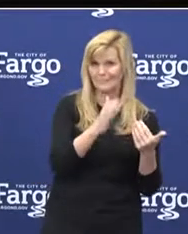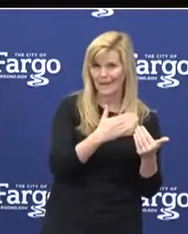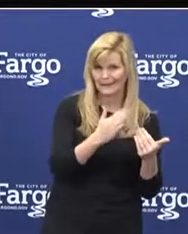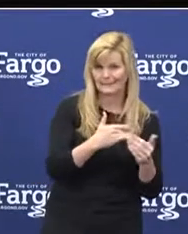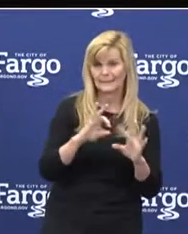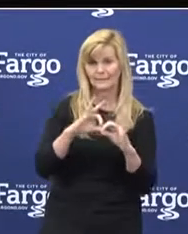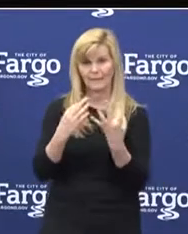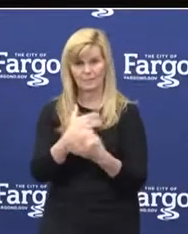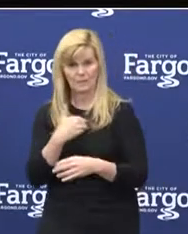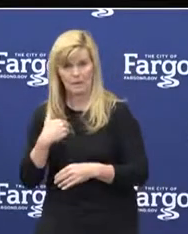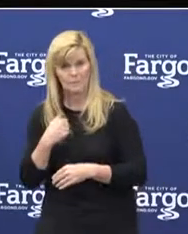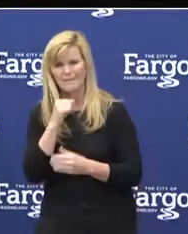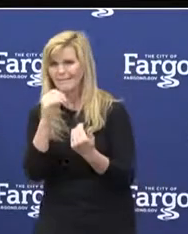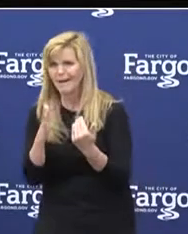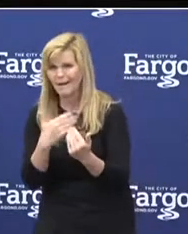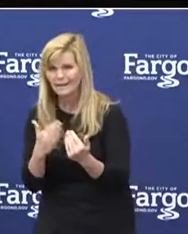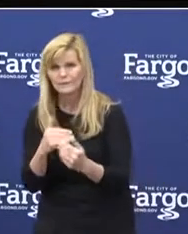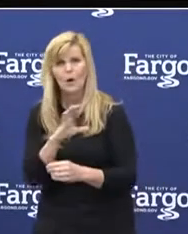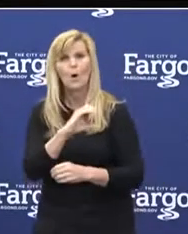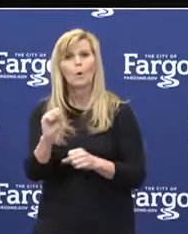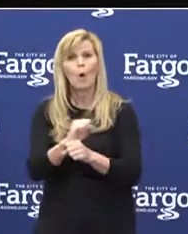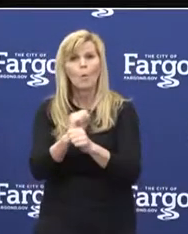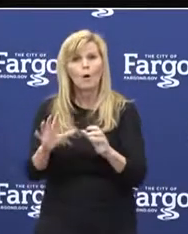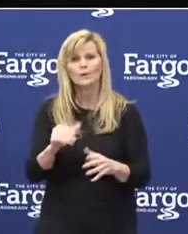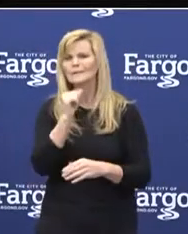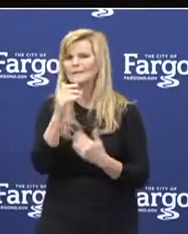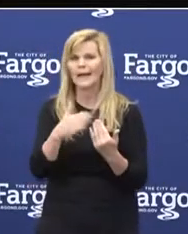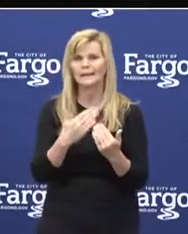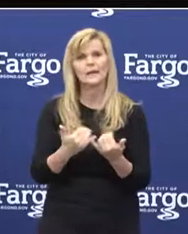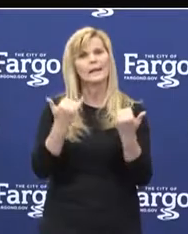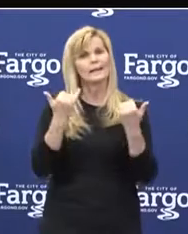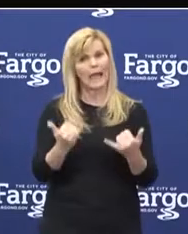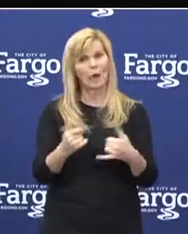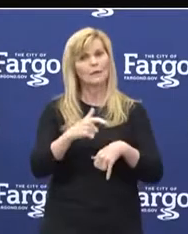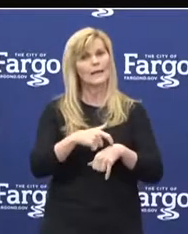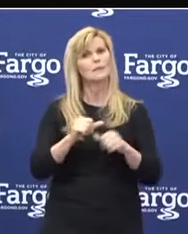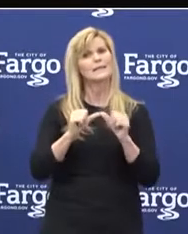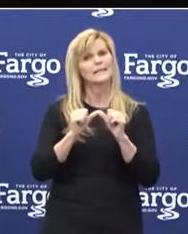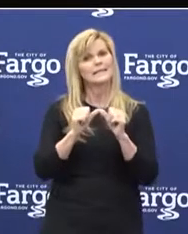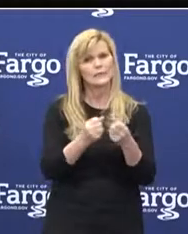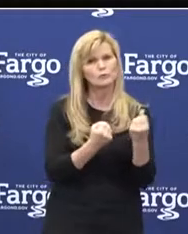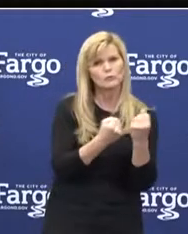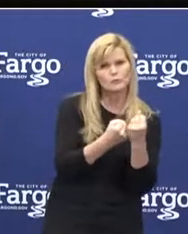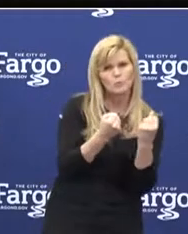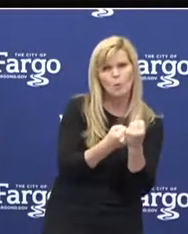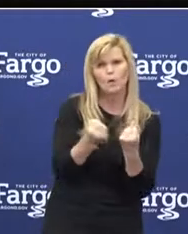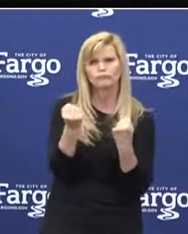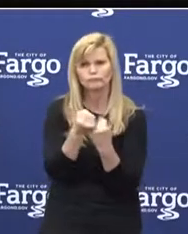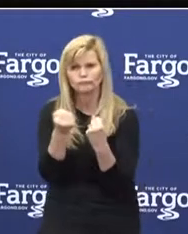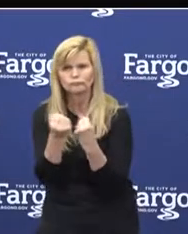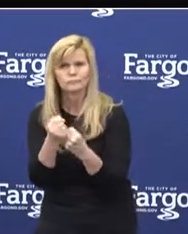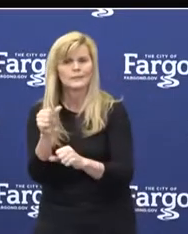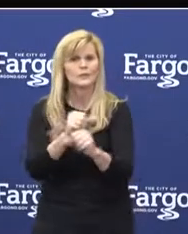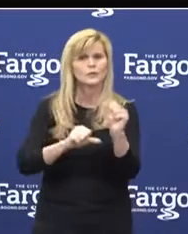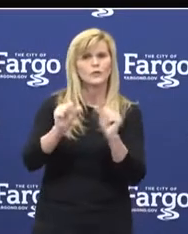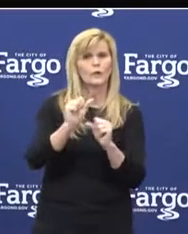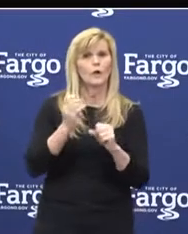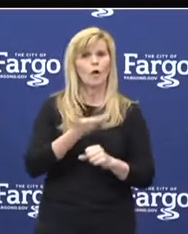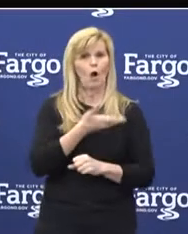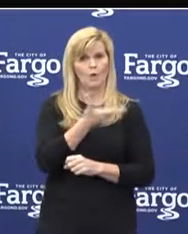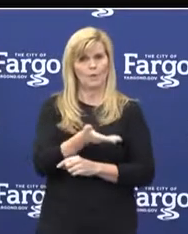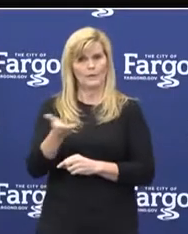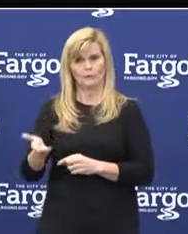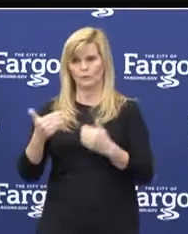family members, our co-workers, so now is the time to continue to support each other and use the resources in our